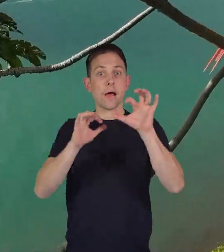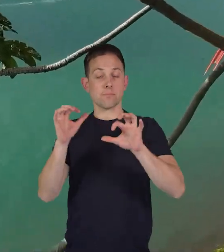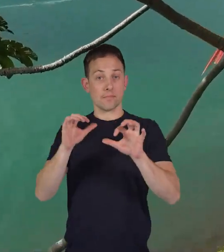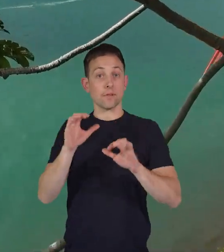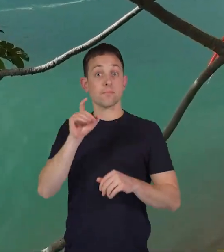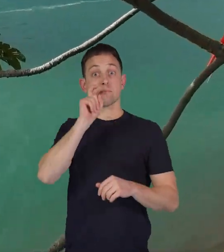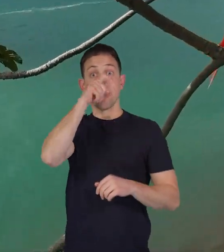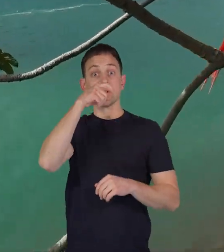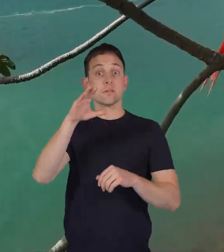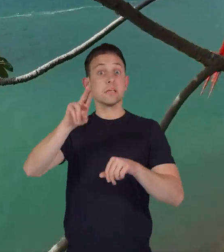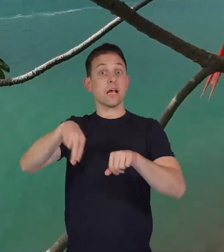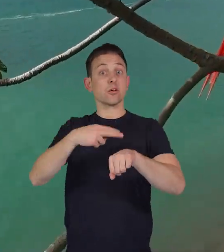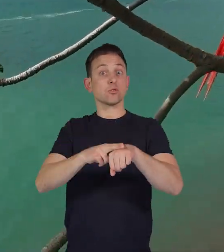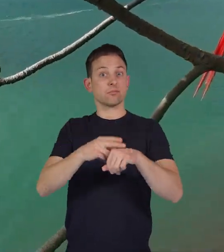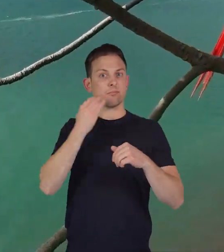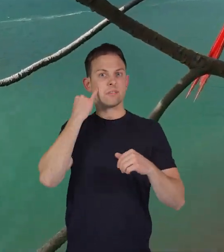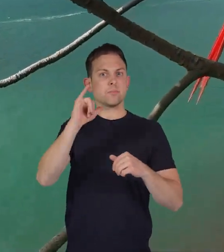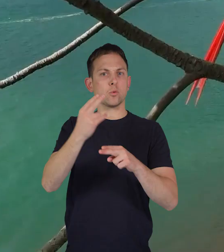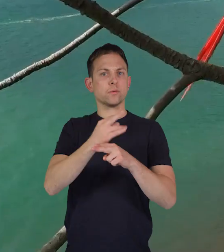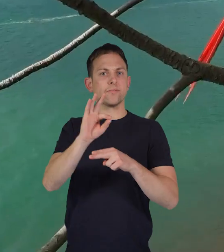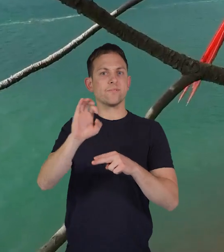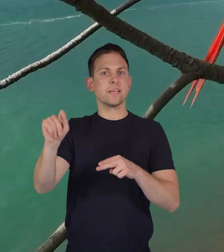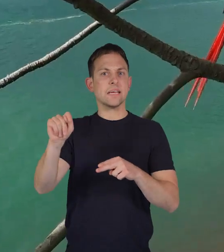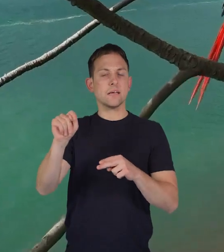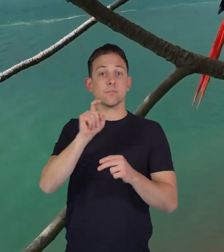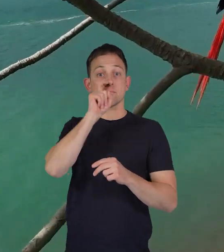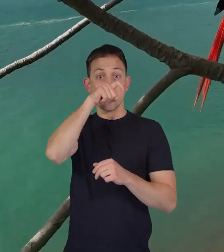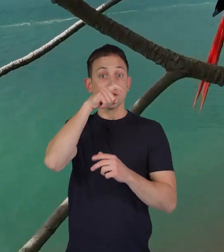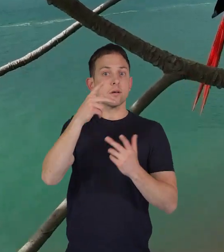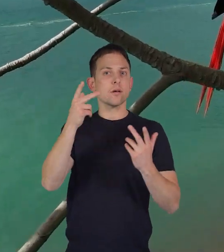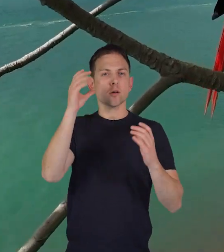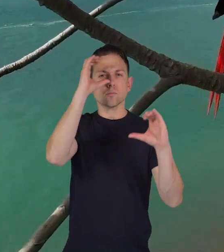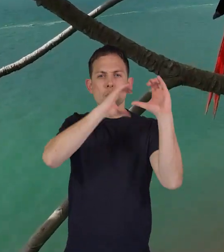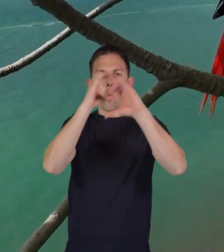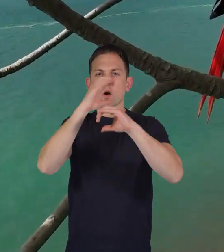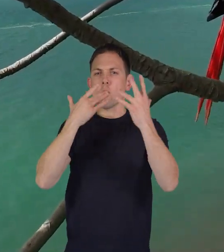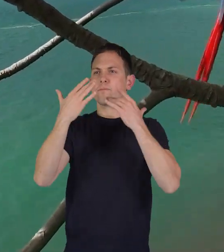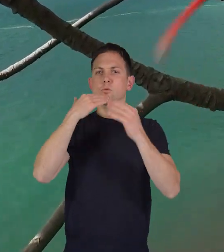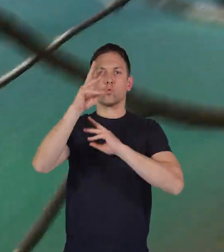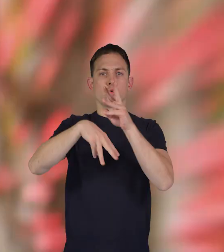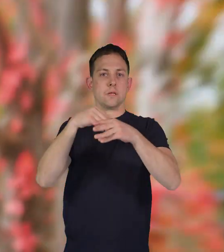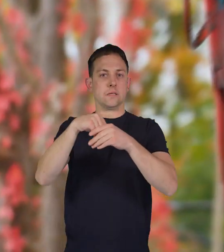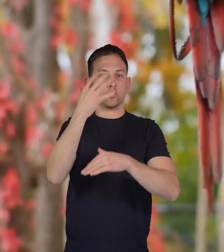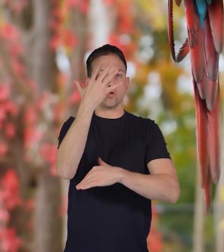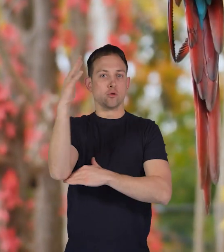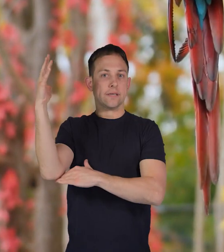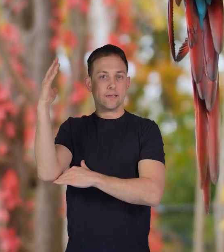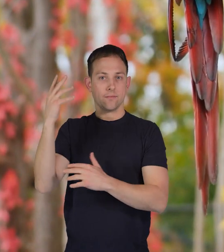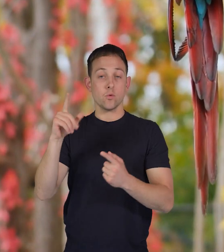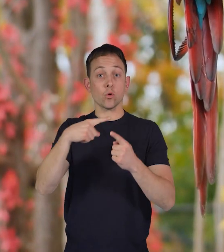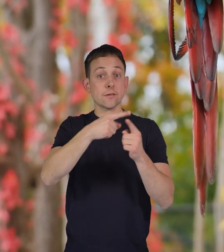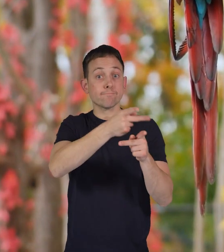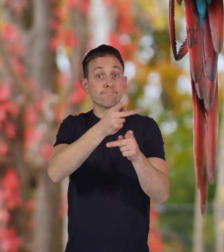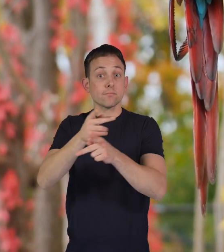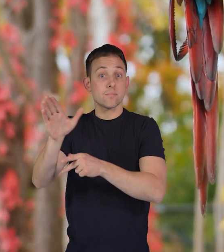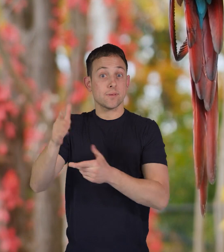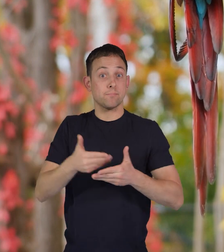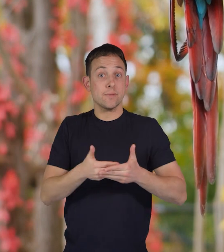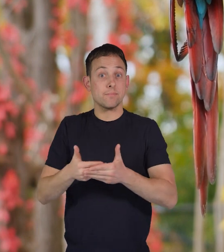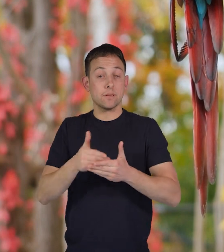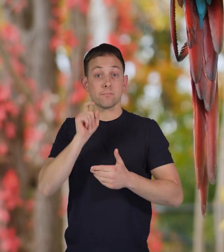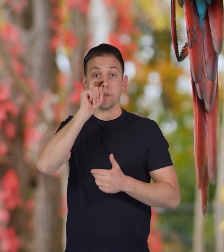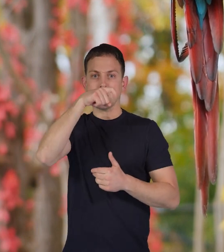nature's acrobats, using their feet and beaks to explore their colorful world in the trees. When caring for their babies,